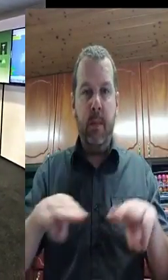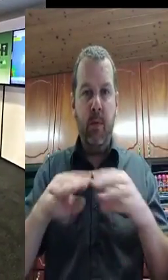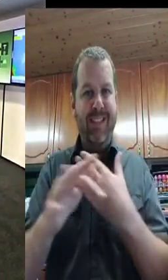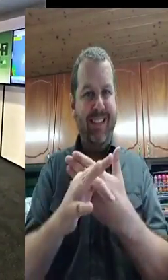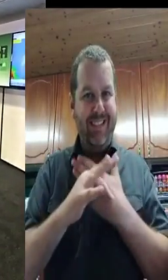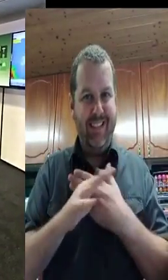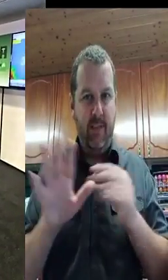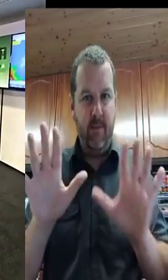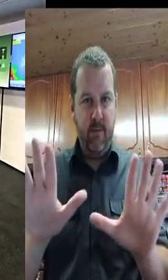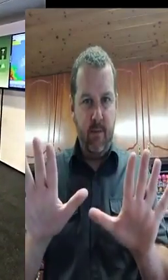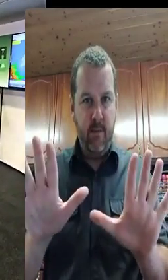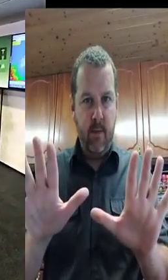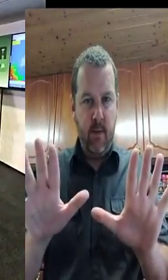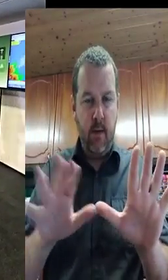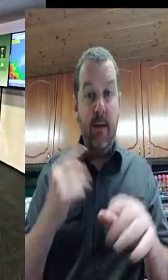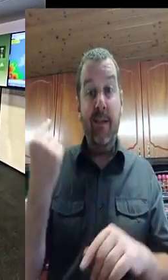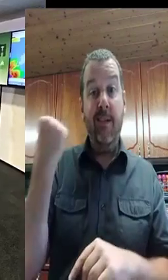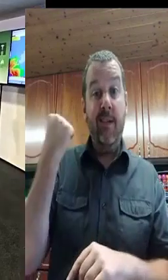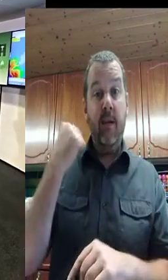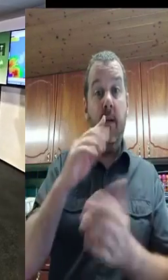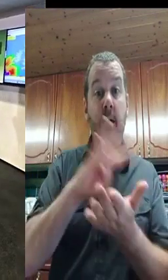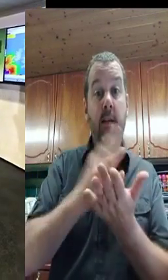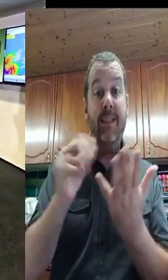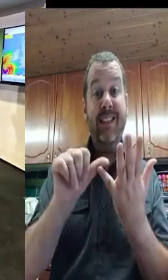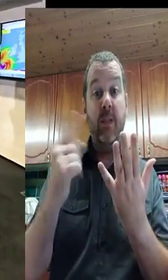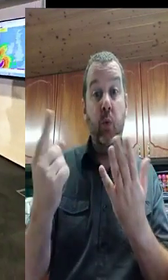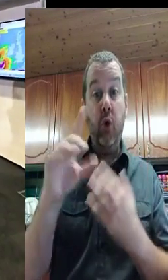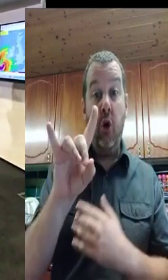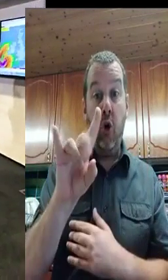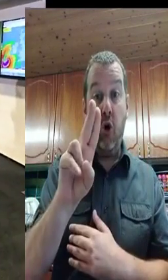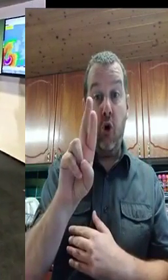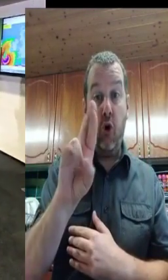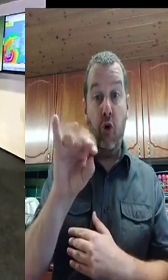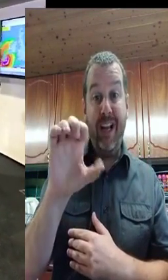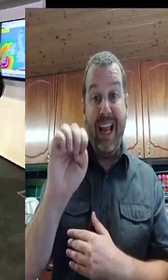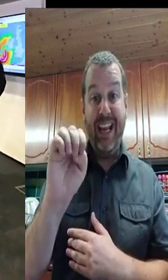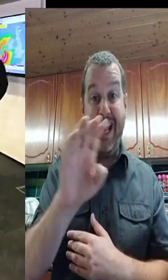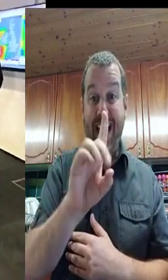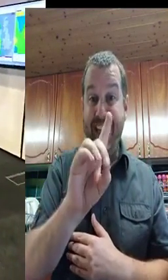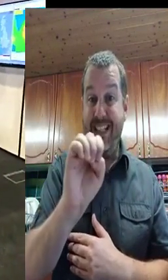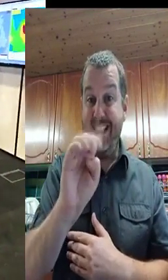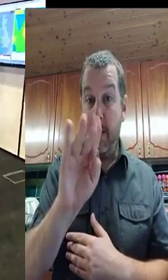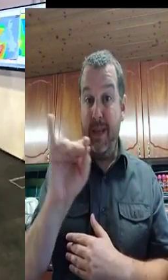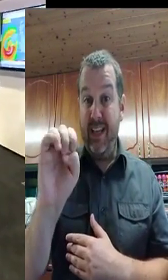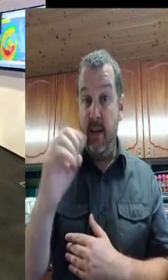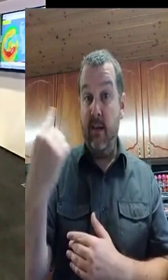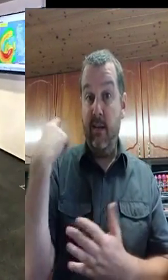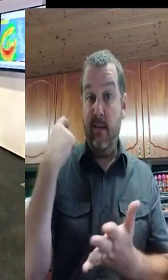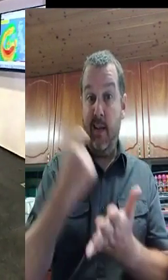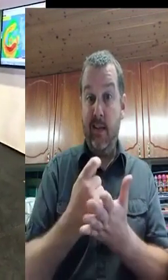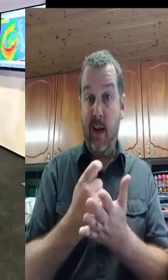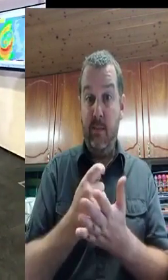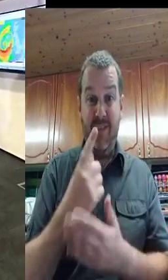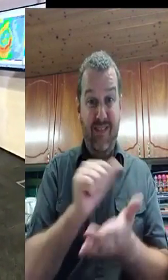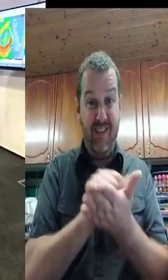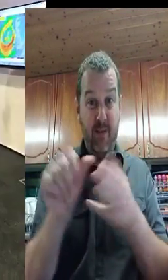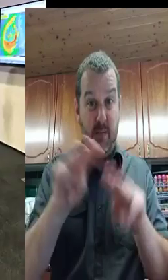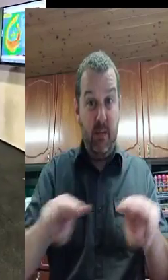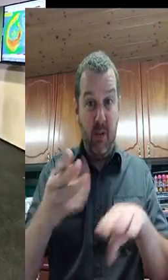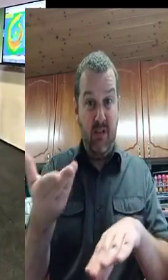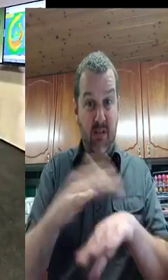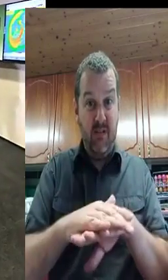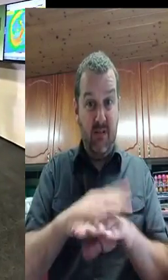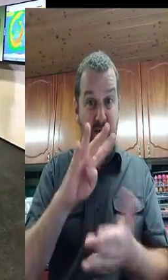road safety? Obviously we're concerned about safety in a number of areas, but road safety is one of them particularly. I'll ask my colleague from Guardshia Khona please.